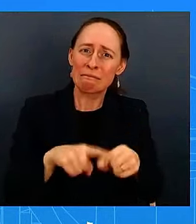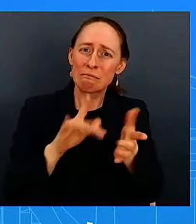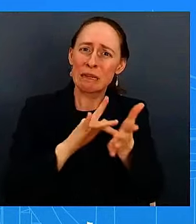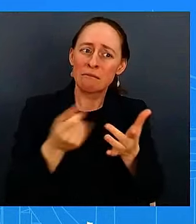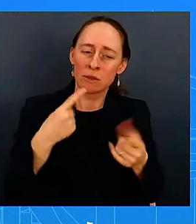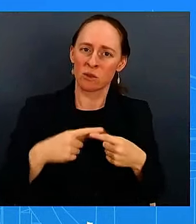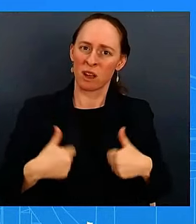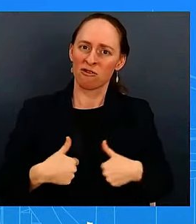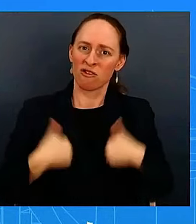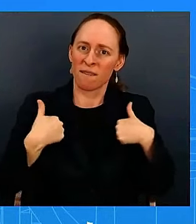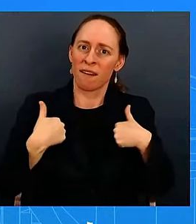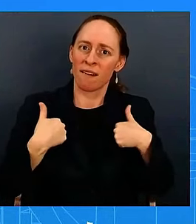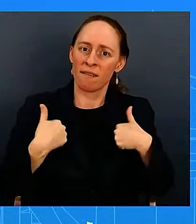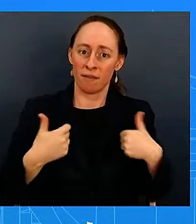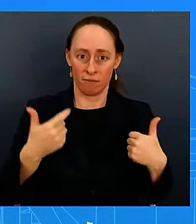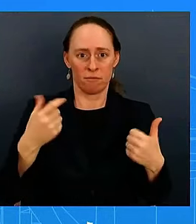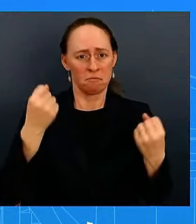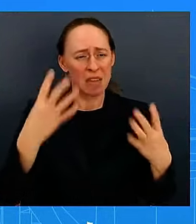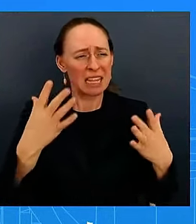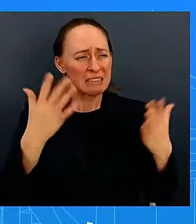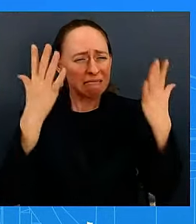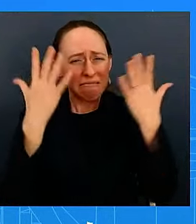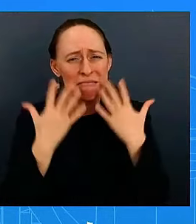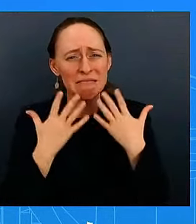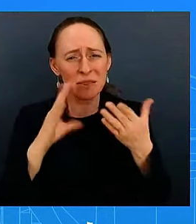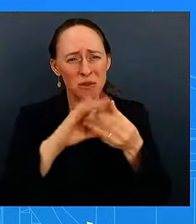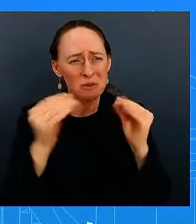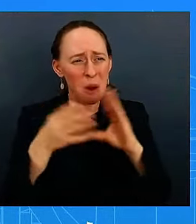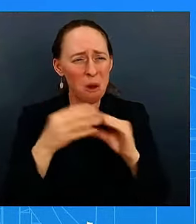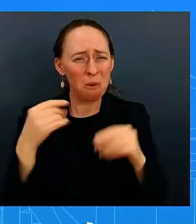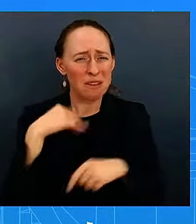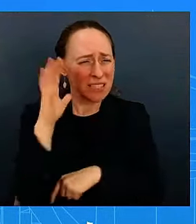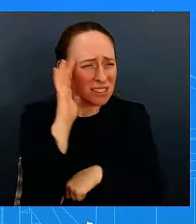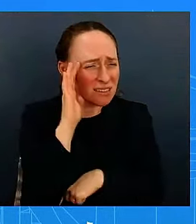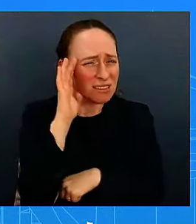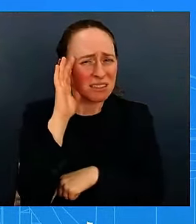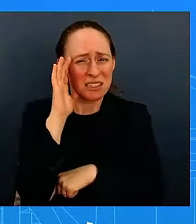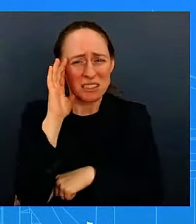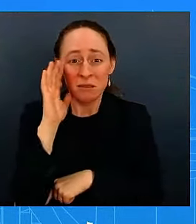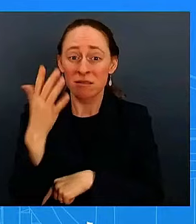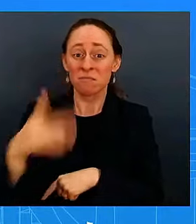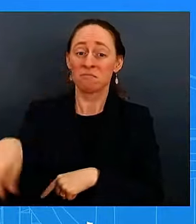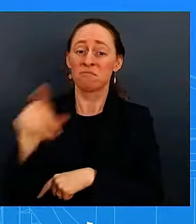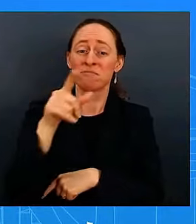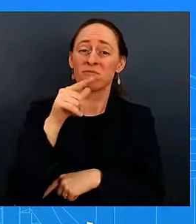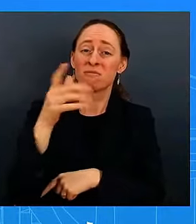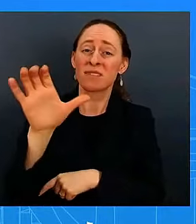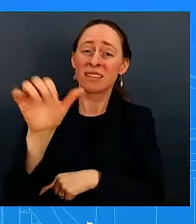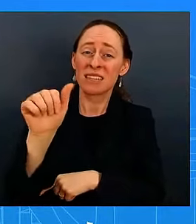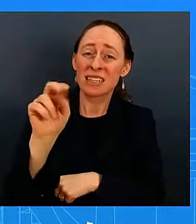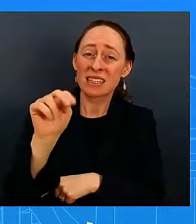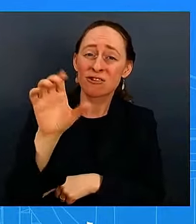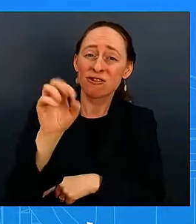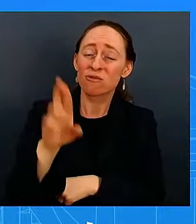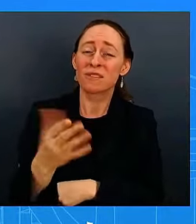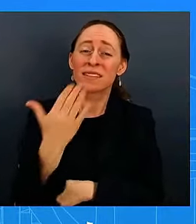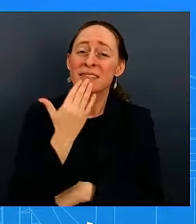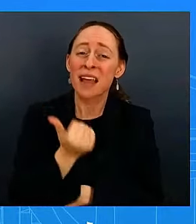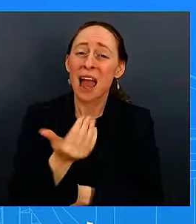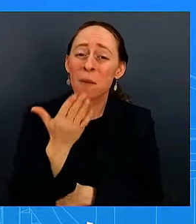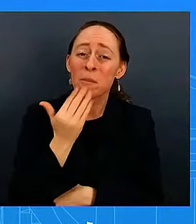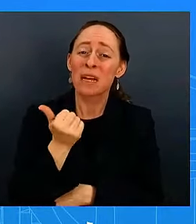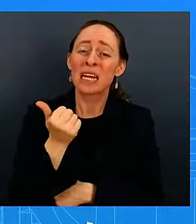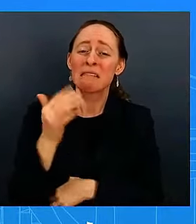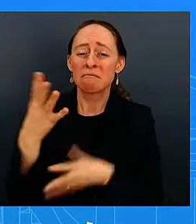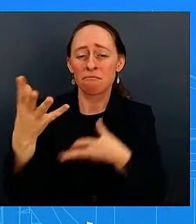about uh whether uh folks are dealing with cancer or diabetes and how much it they get charged uh by big